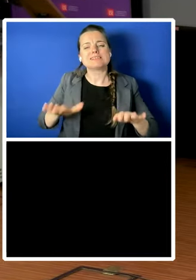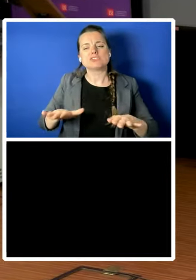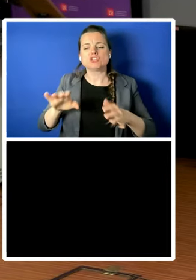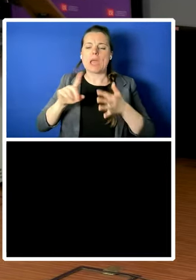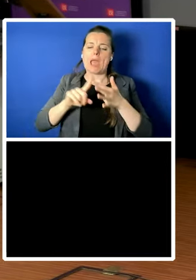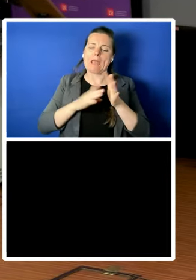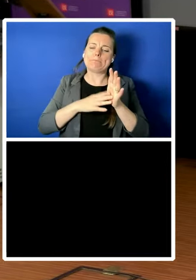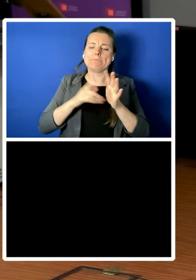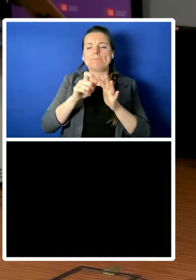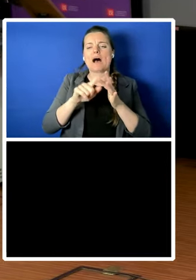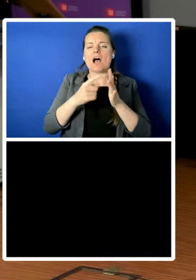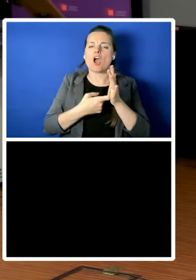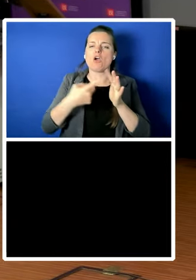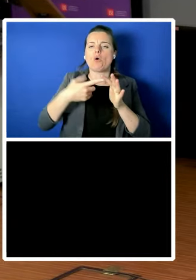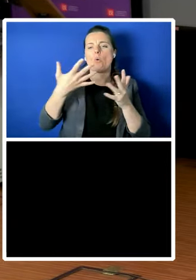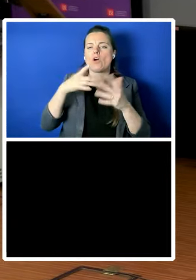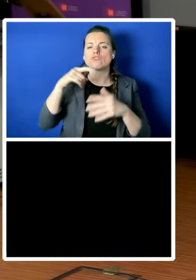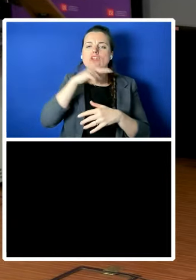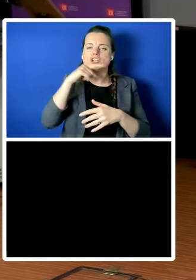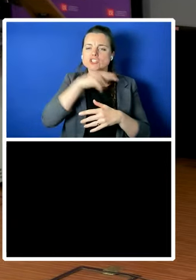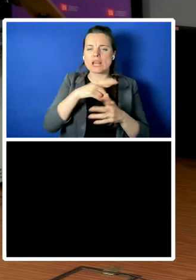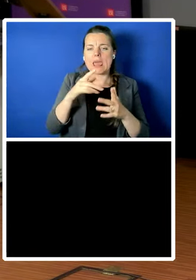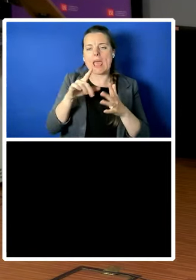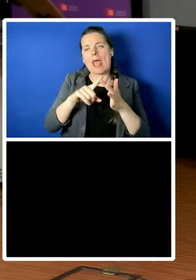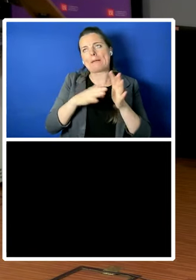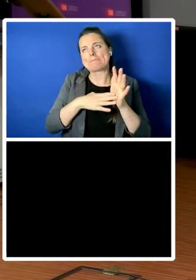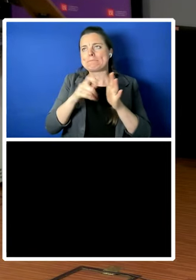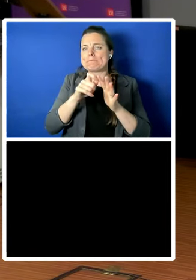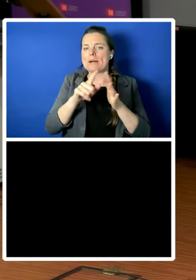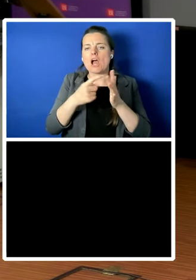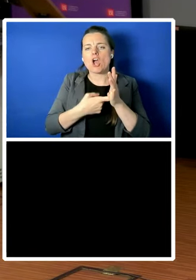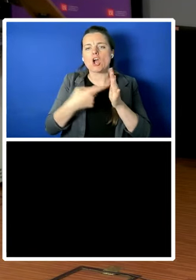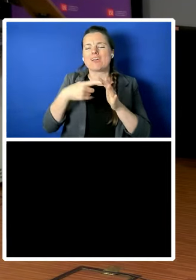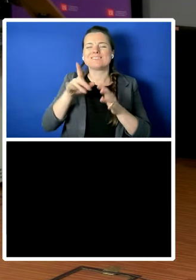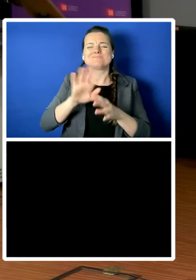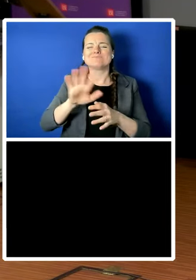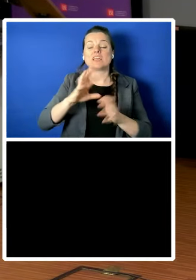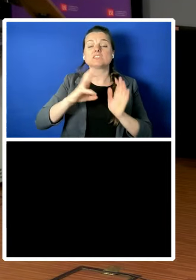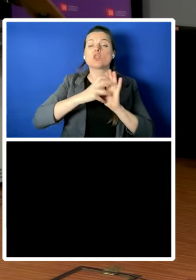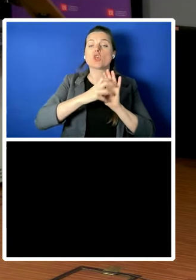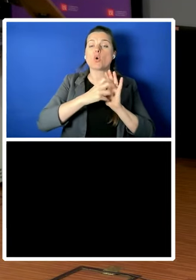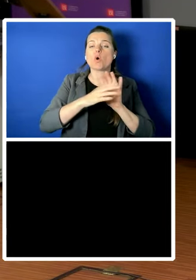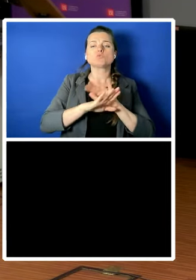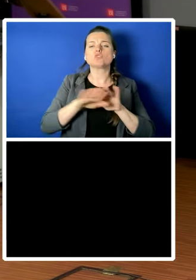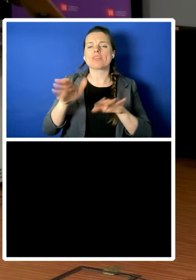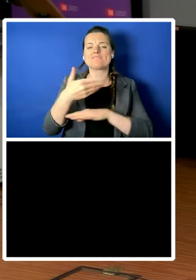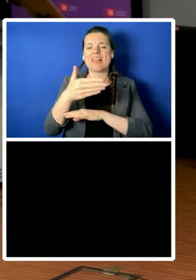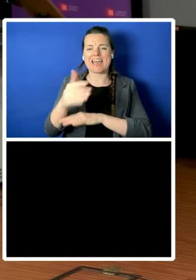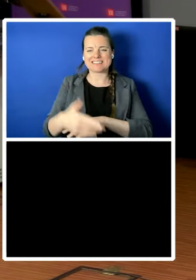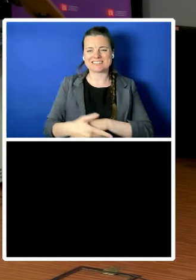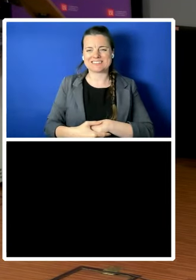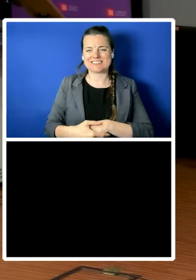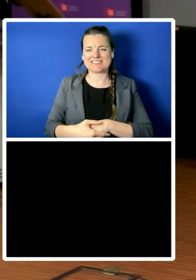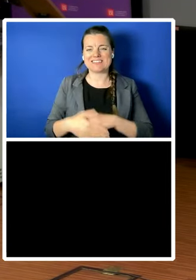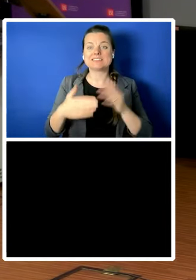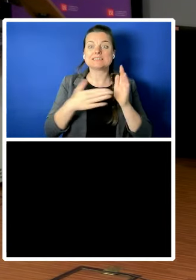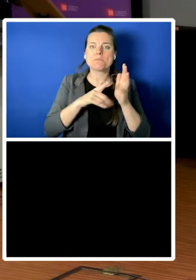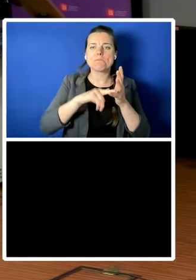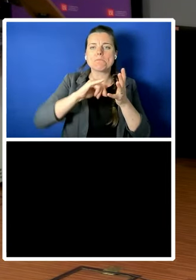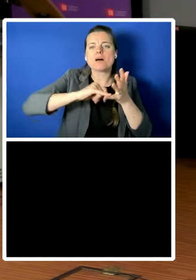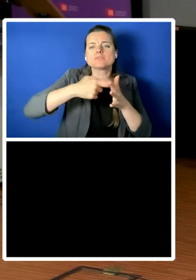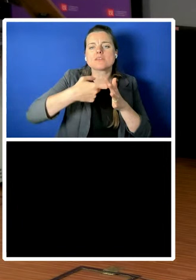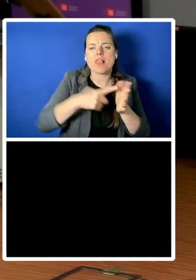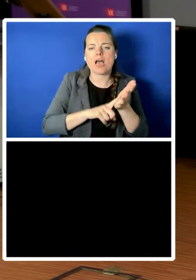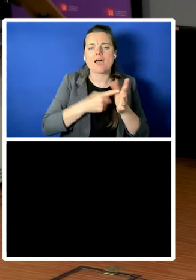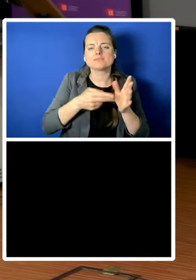empire it's it's you know it's the logos not the flags it's bizossia and and muskland and you know and